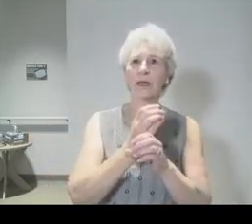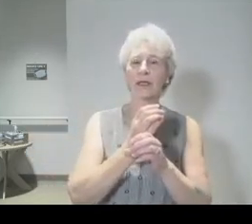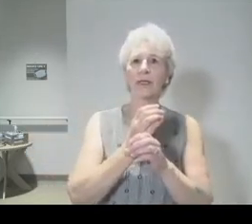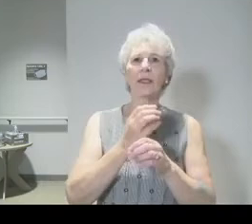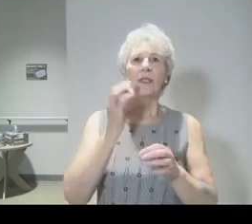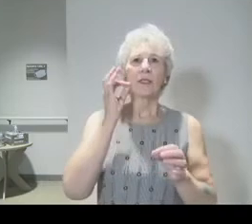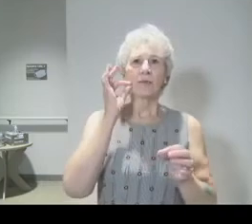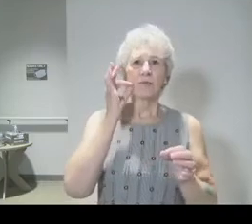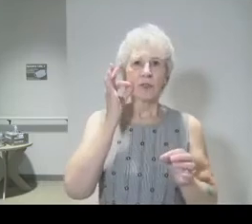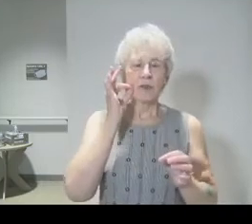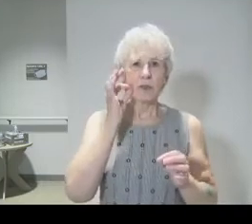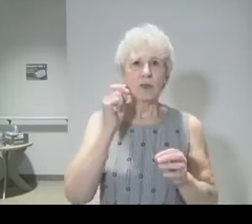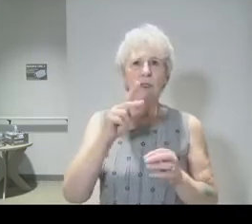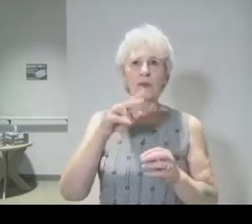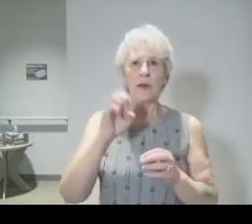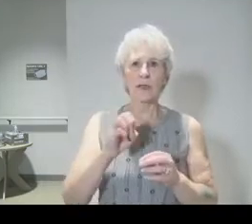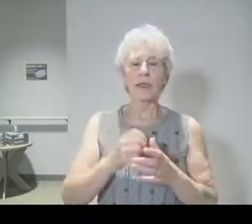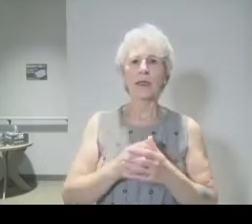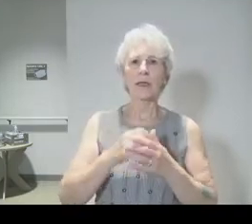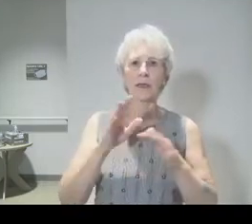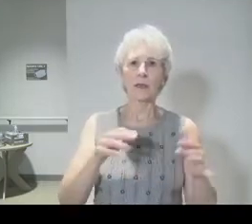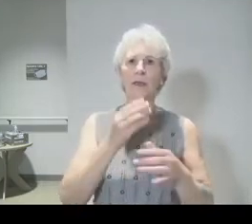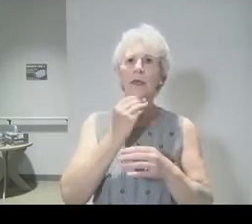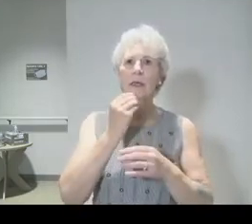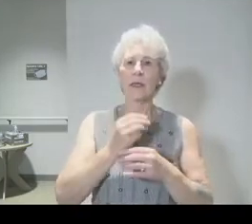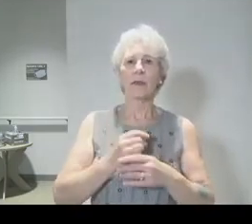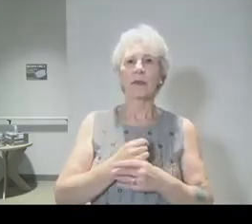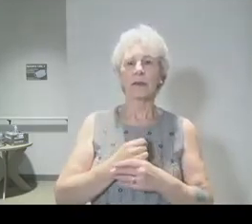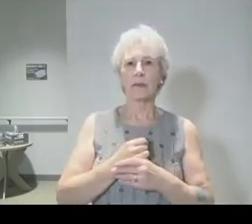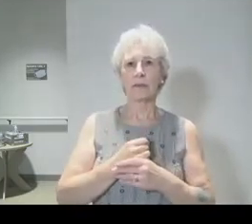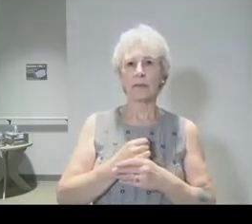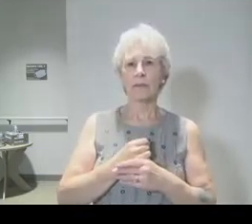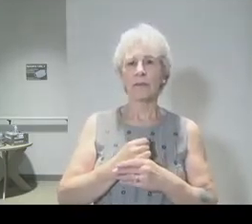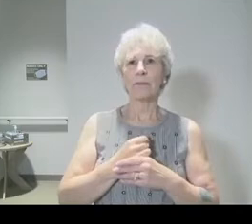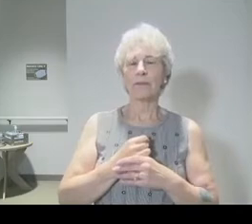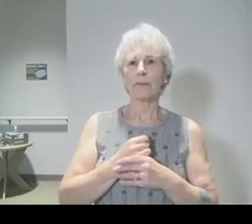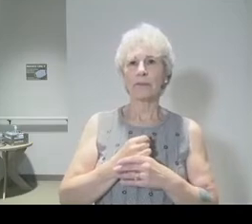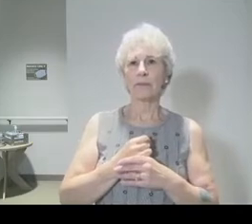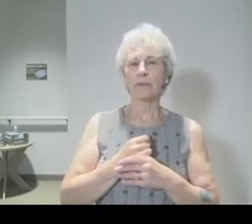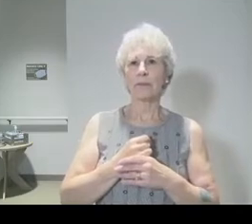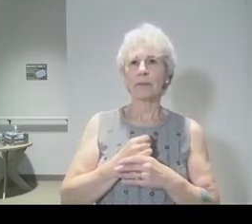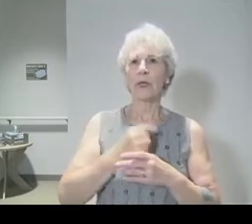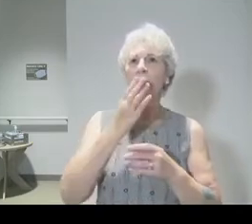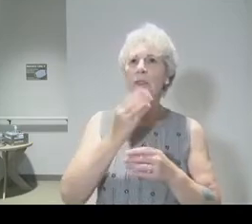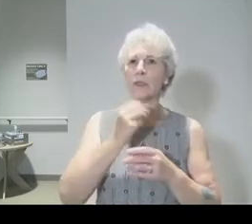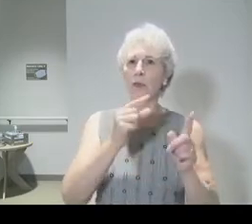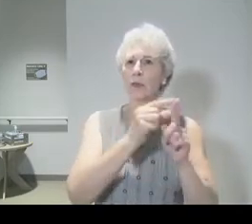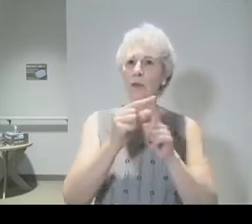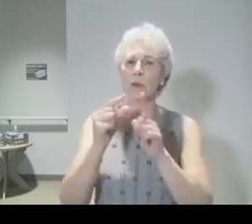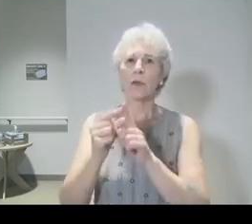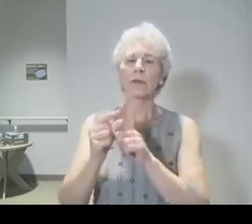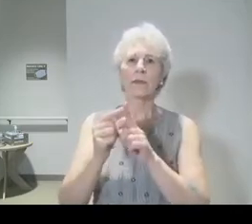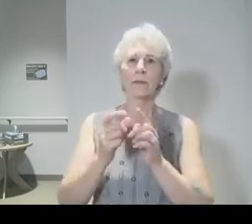vine. Baruch atah Adonai, Eloheinu melech ha'alum, barei peri hagafen.